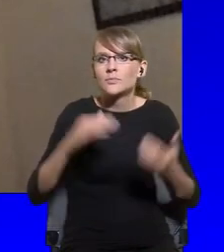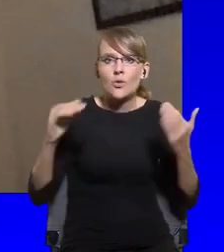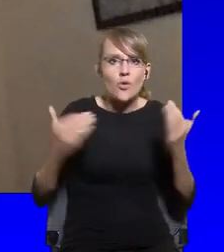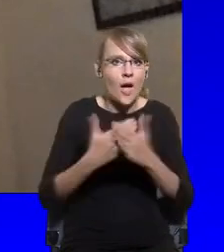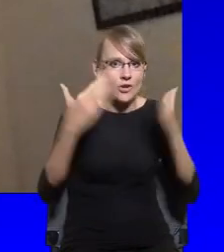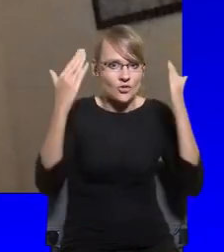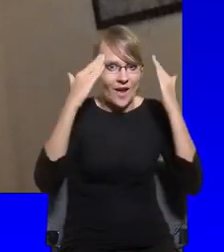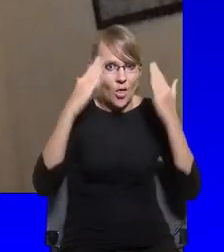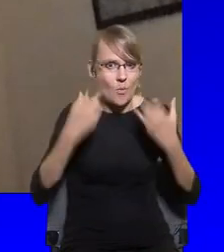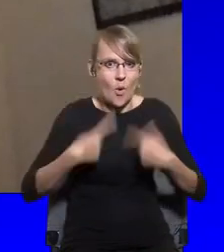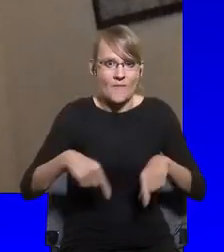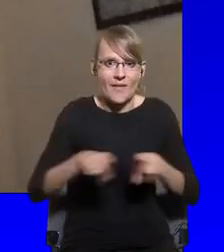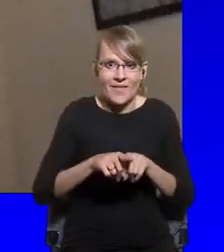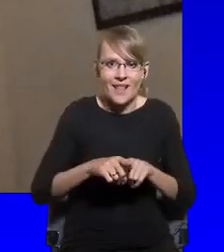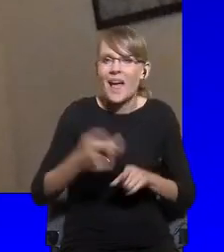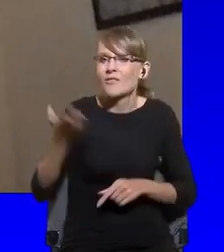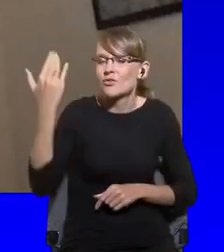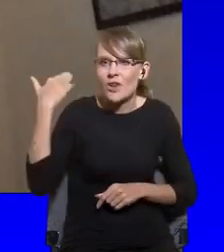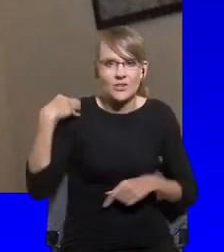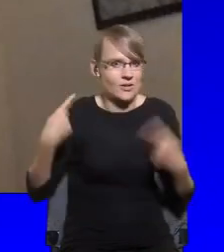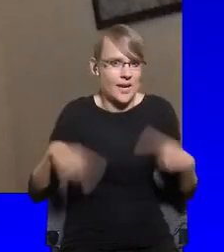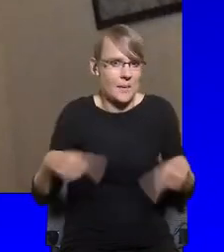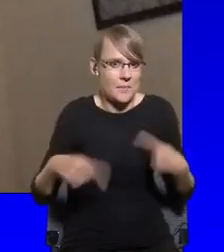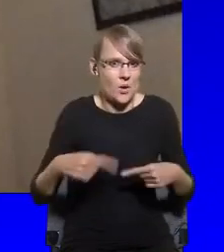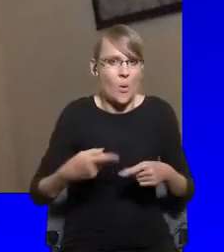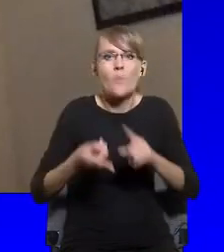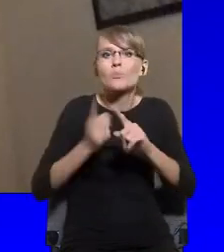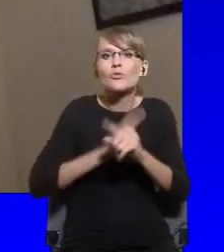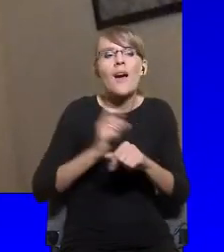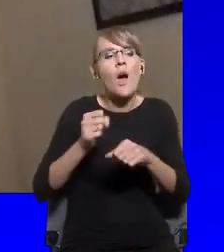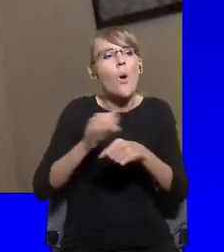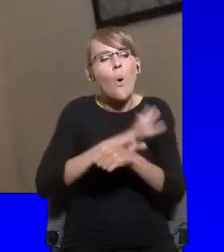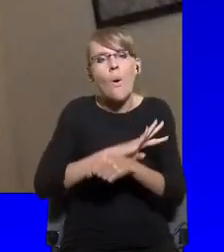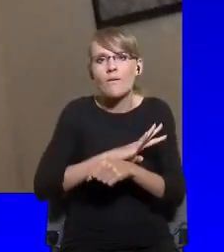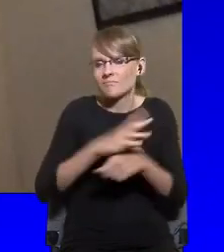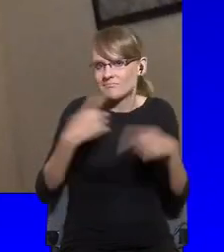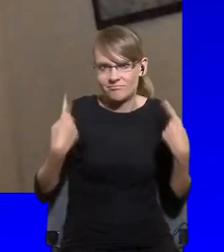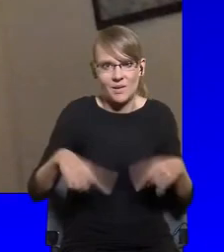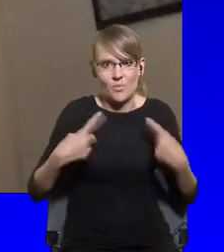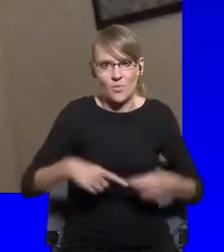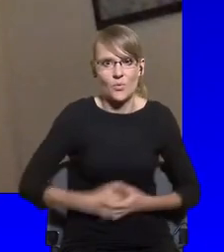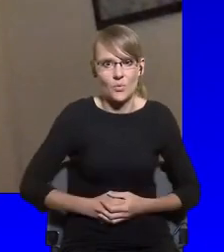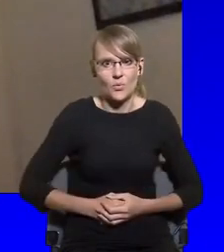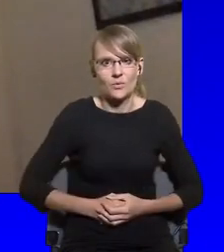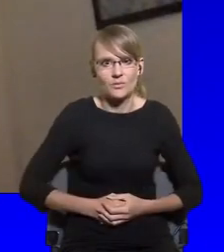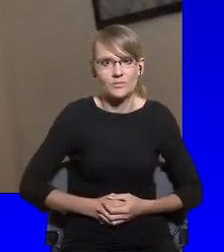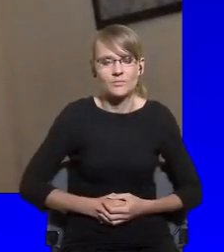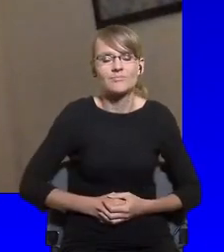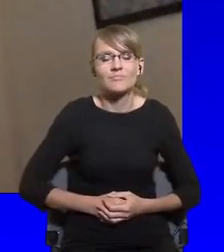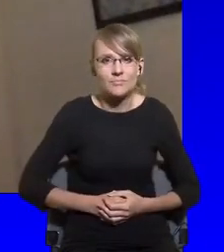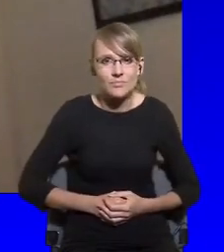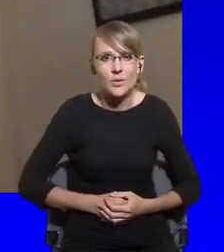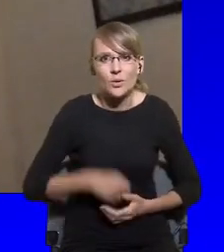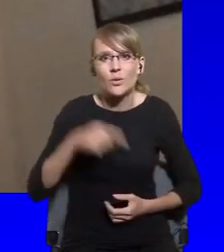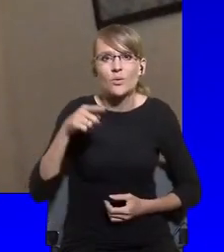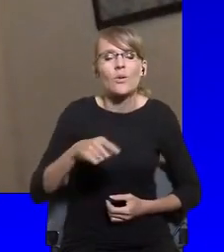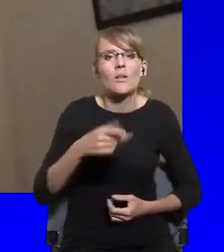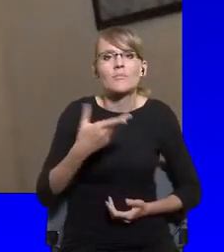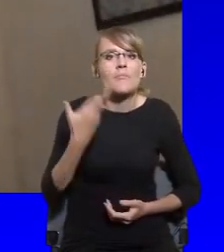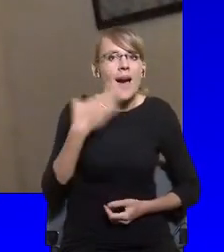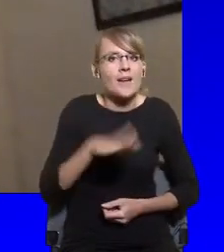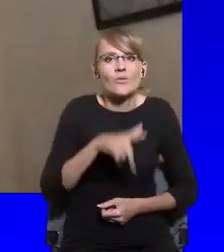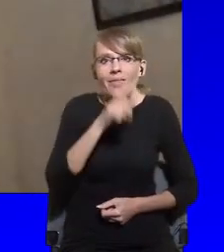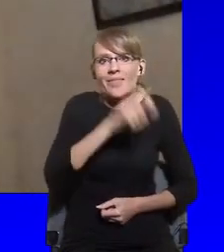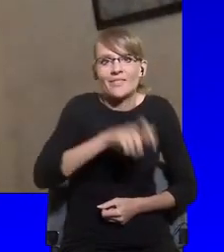really not there before COVID in many societies, particularly some of the most individualistic countries in Europe, like the UK.